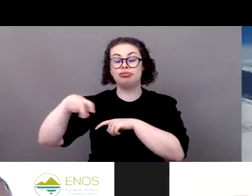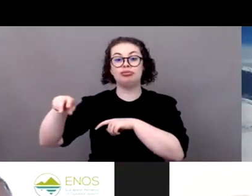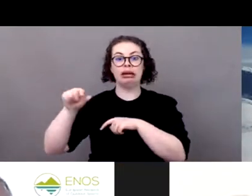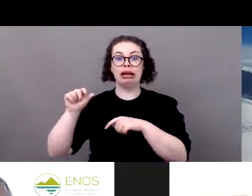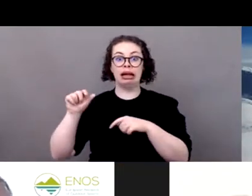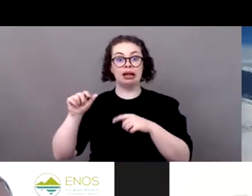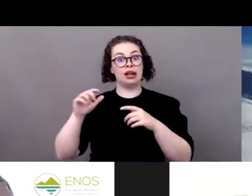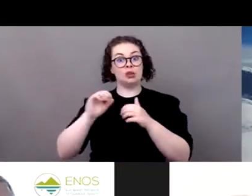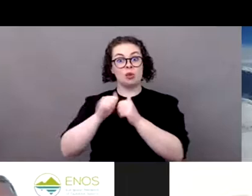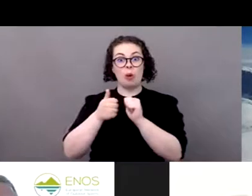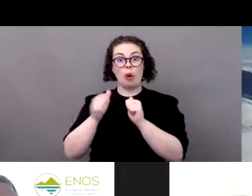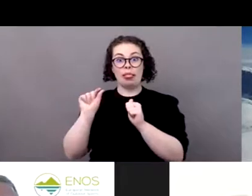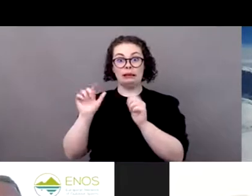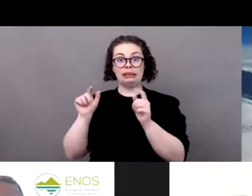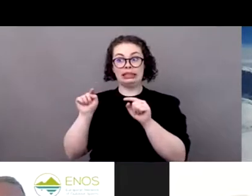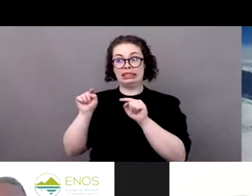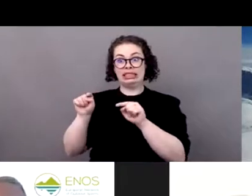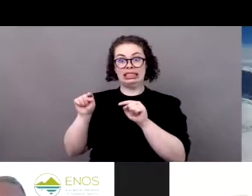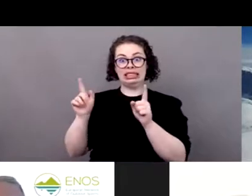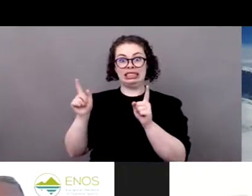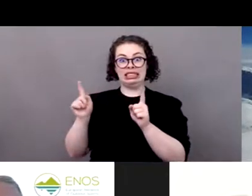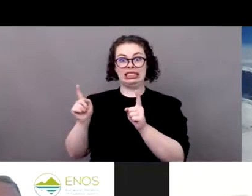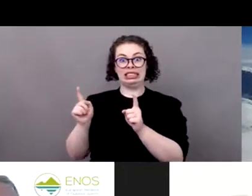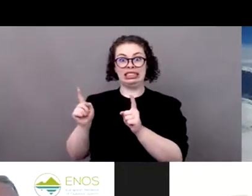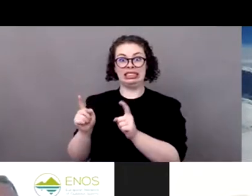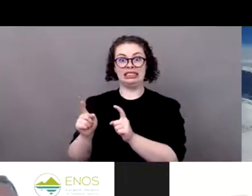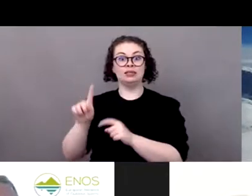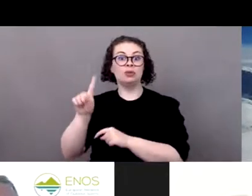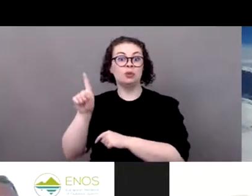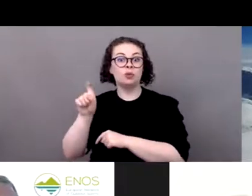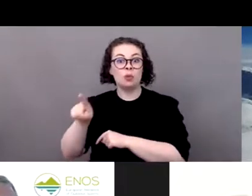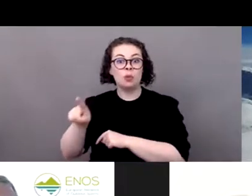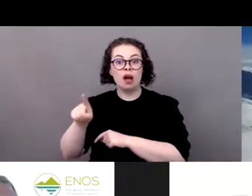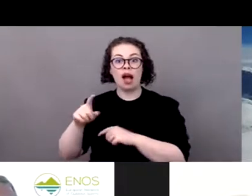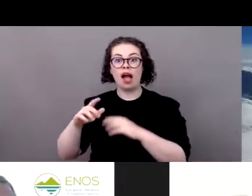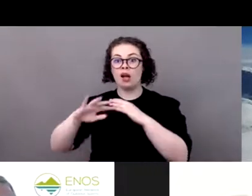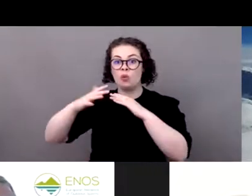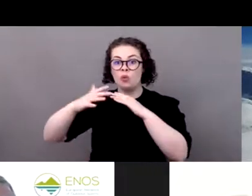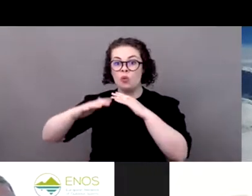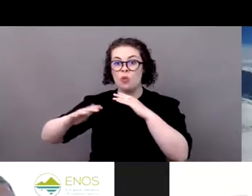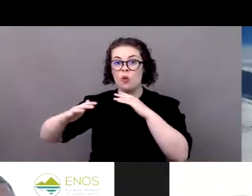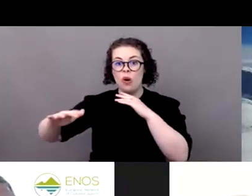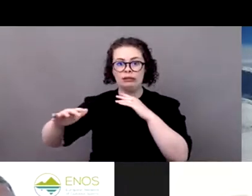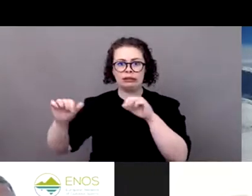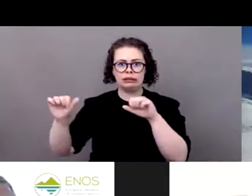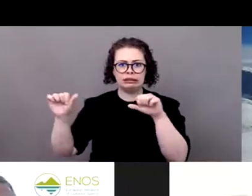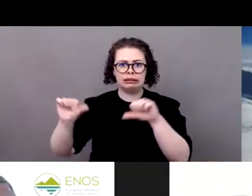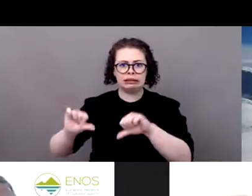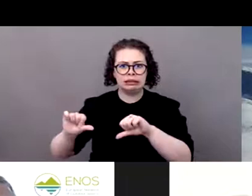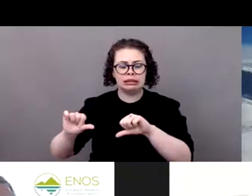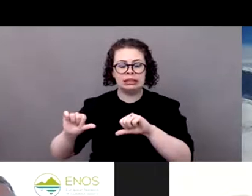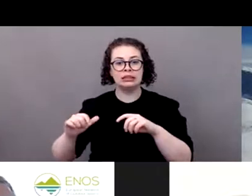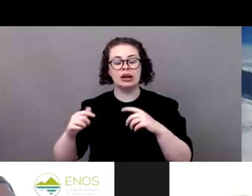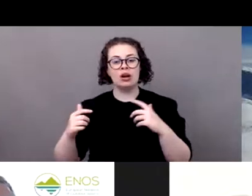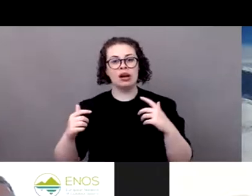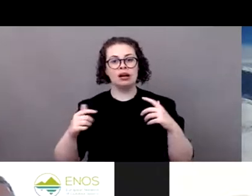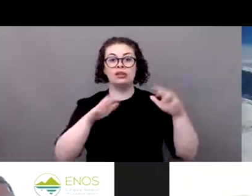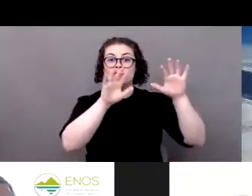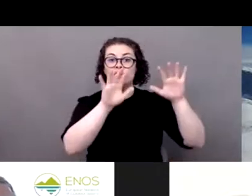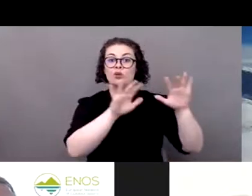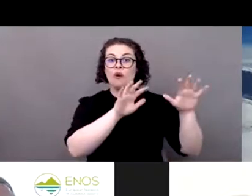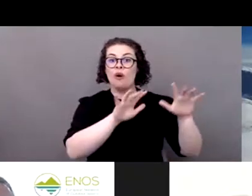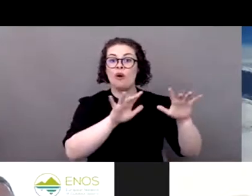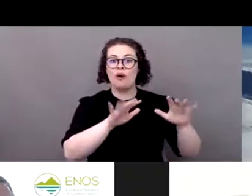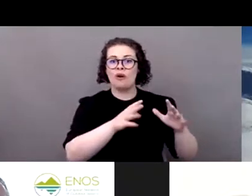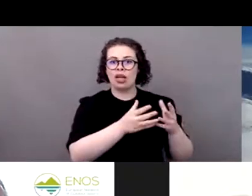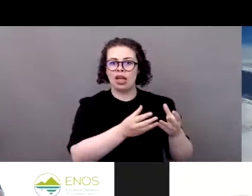nautical and also, but I think that Poe talk a lot better than me, all this is related to climate